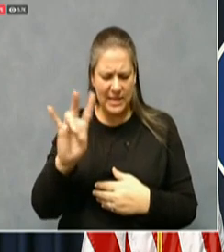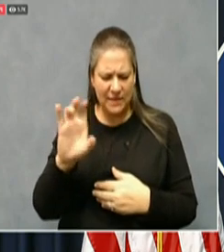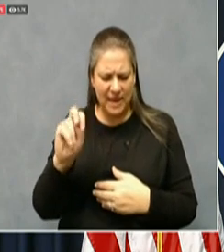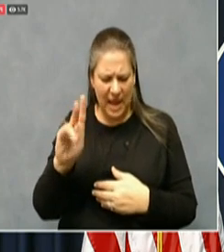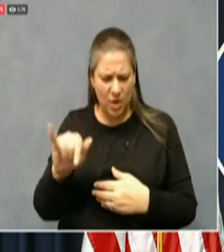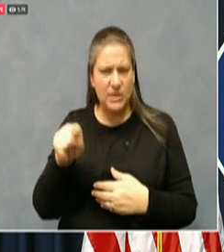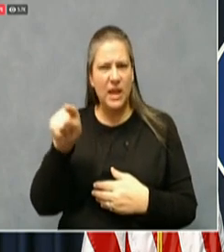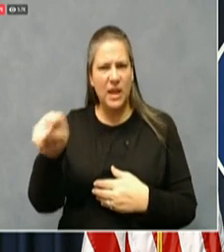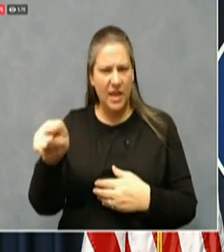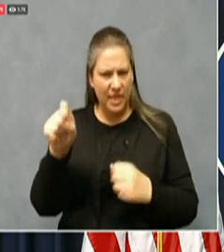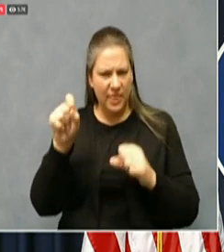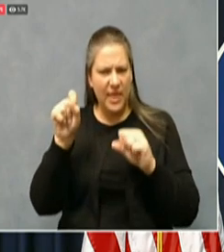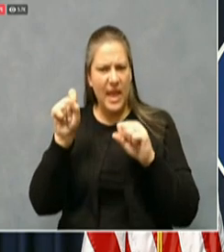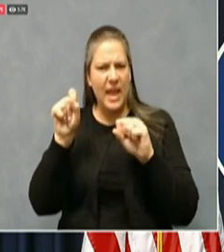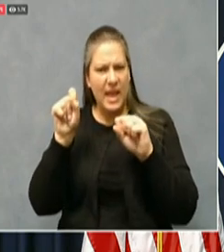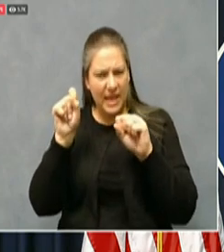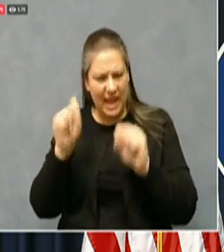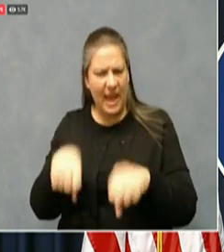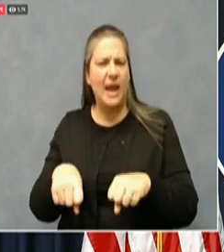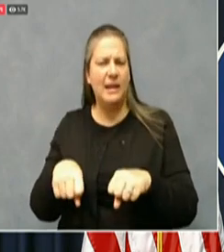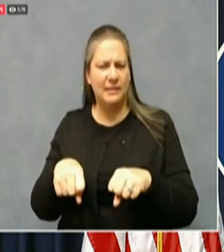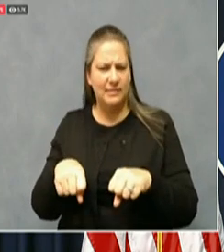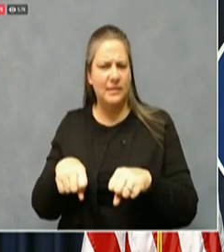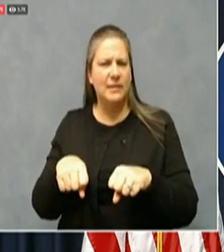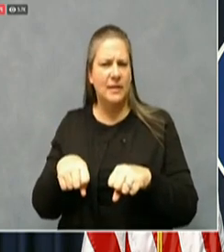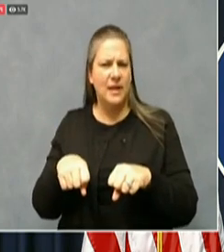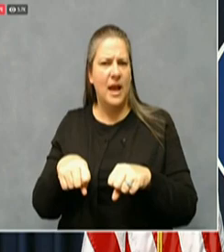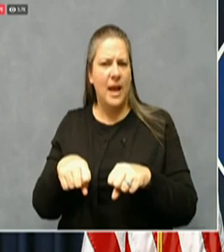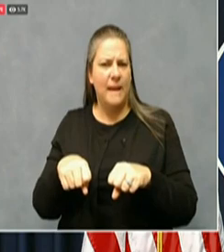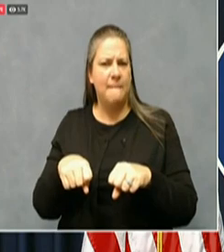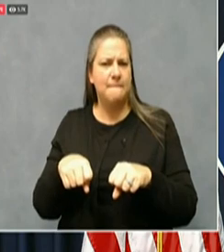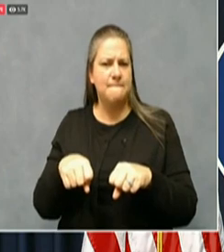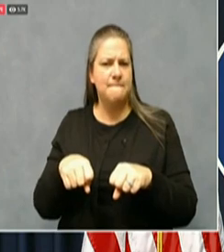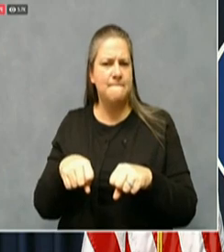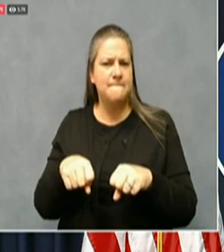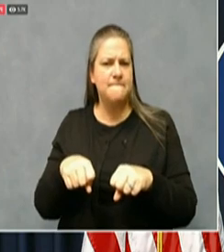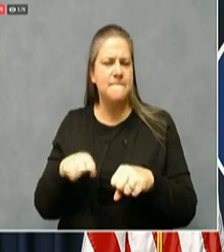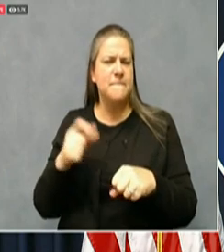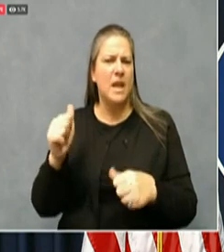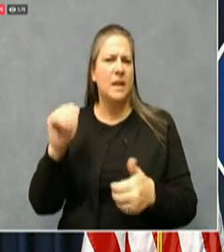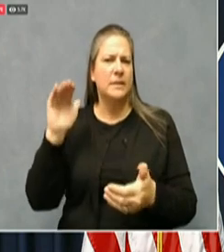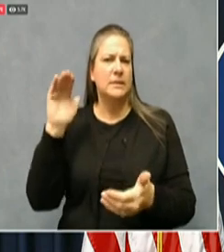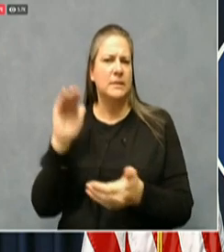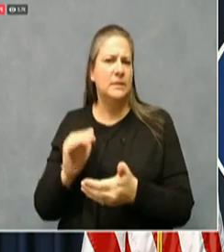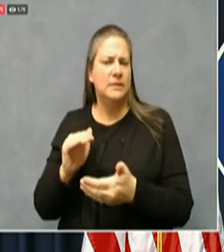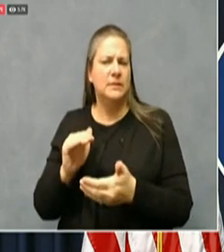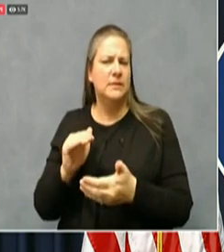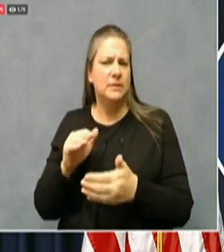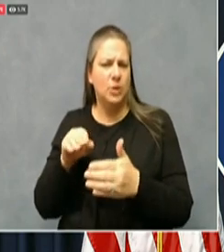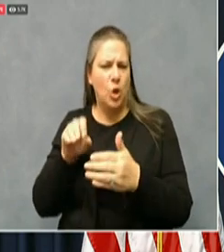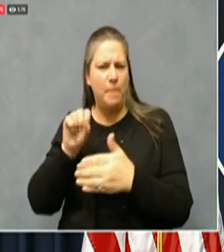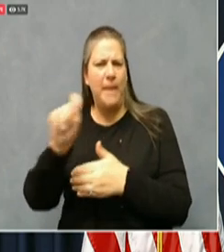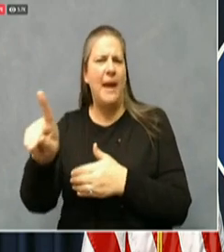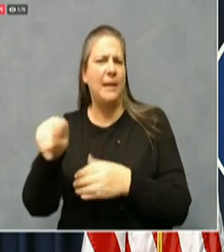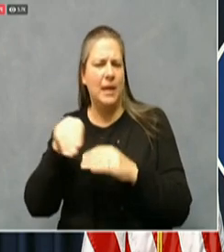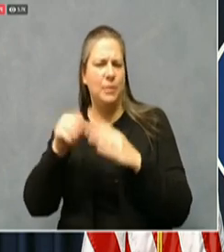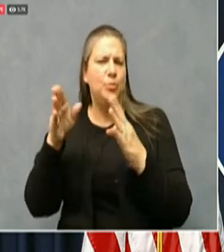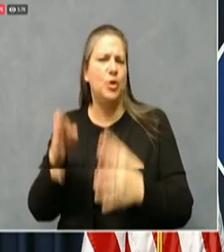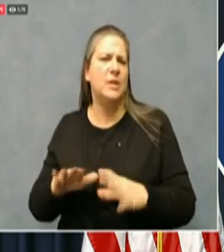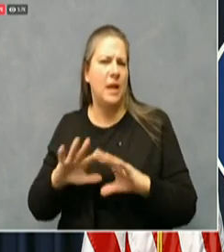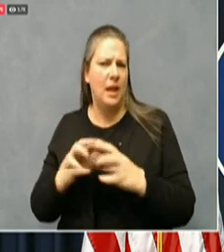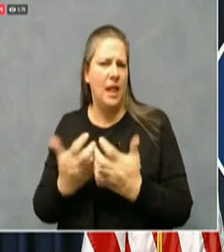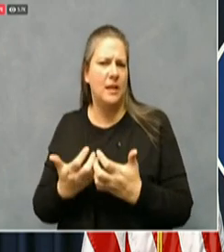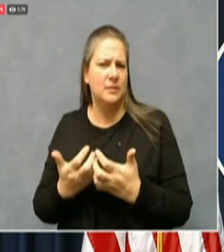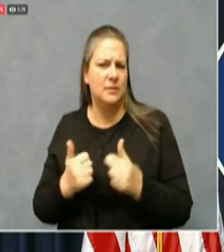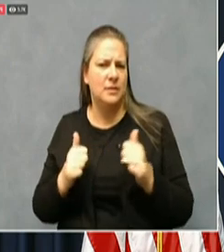to hopefully on a lower capacity basis return to in person classes. I will